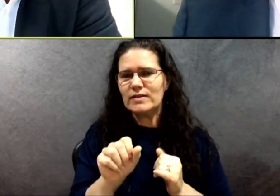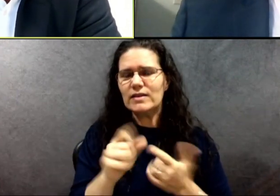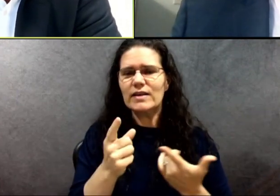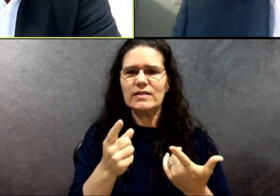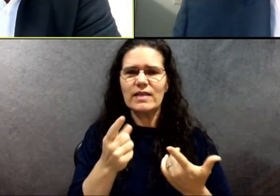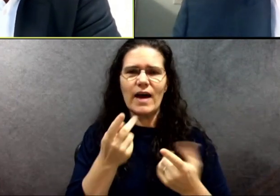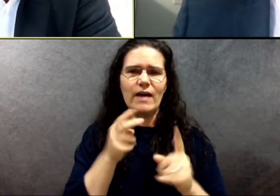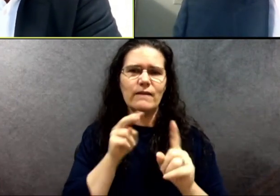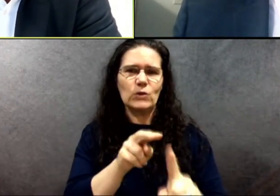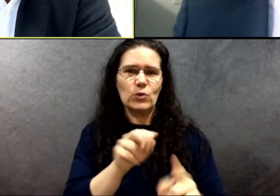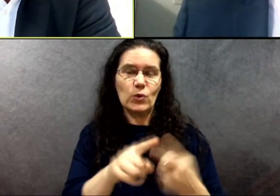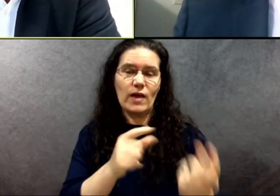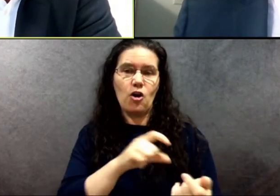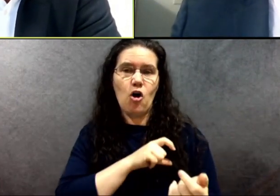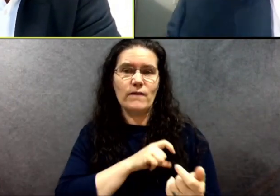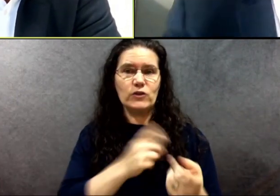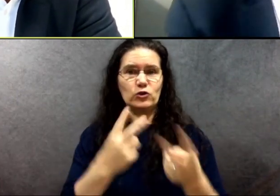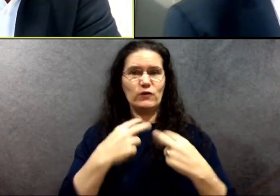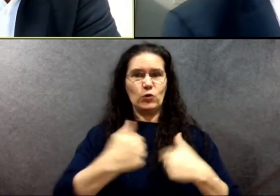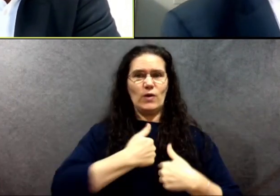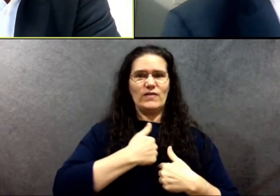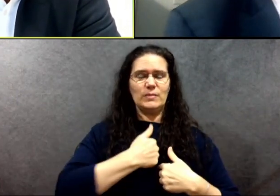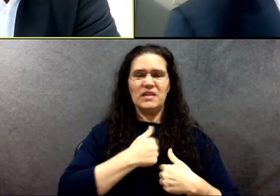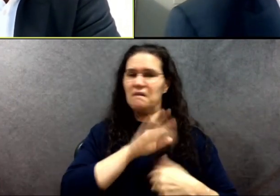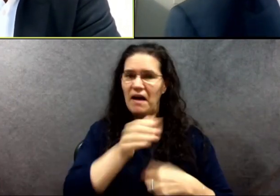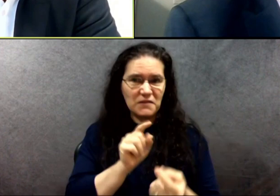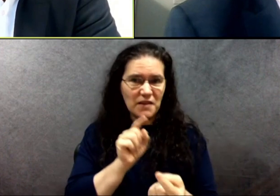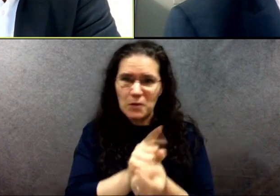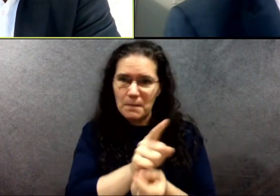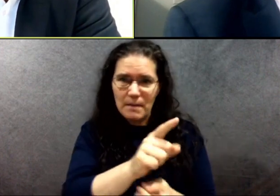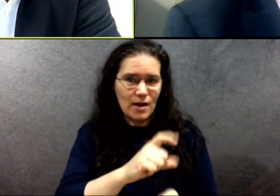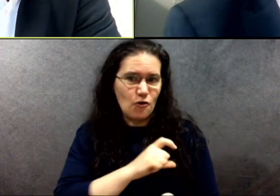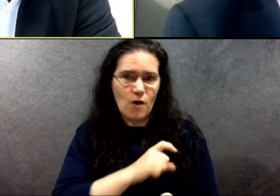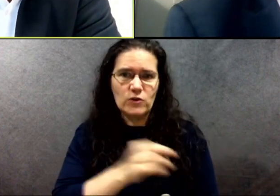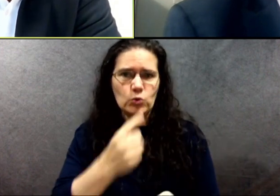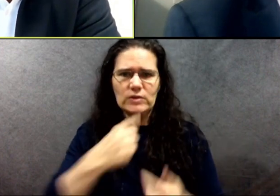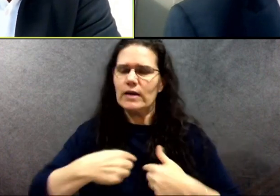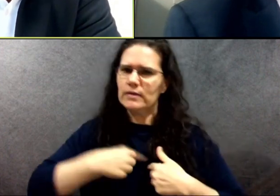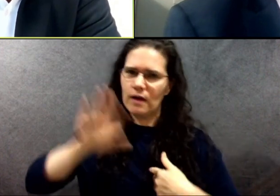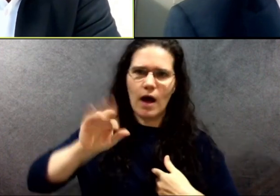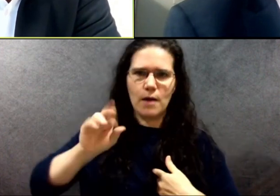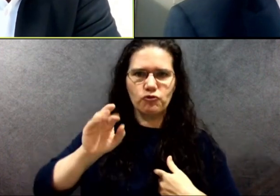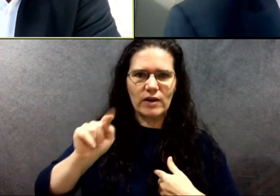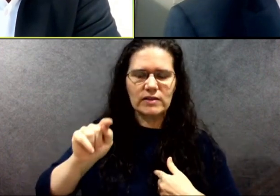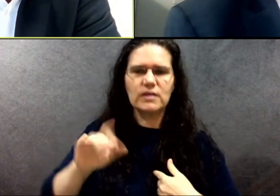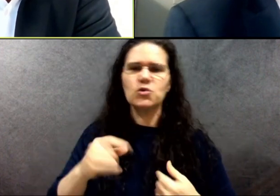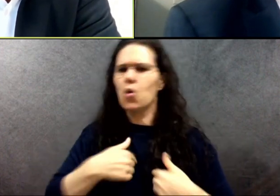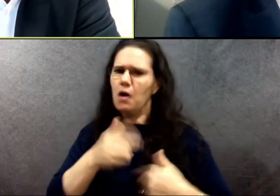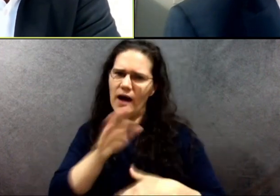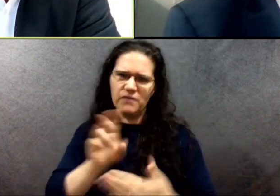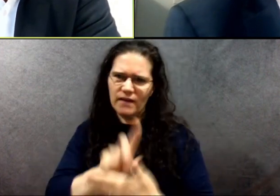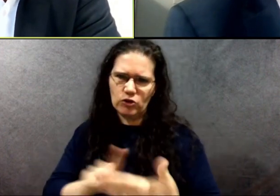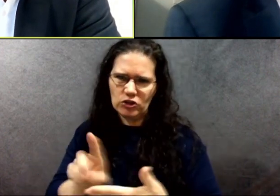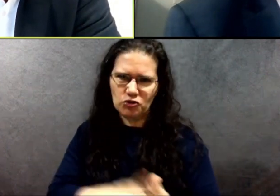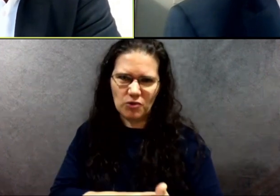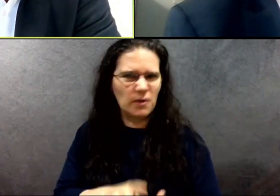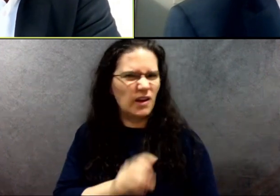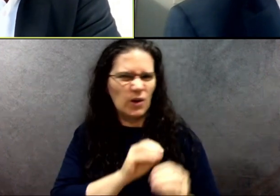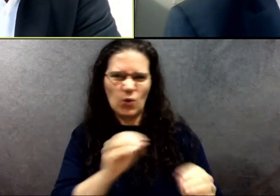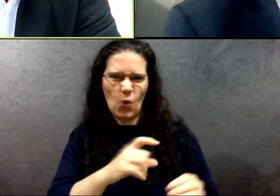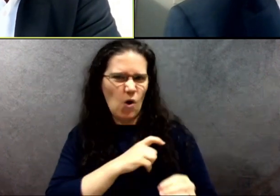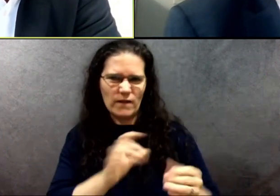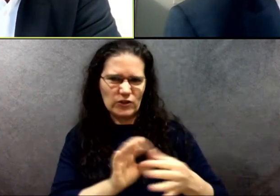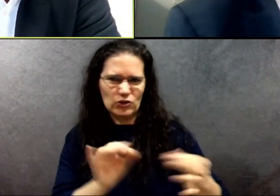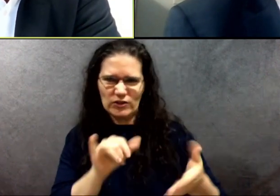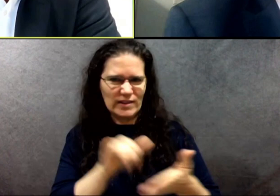who said he was racist, and I've never met an officer who said he discriminated. So I think not speaking specifically to you, but the broader issue, we